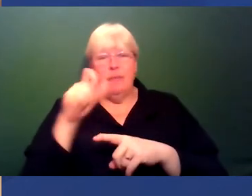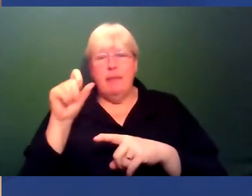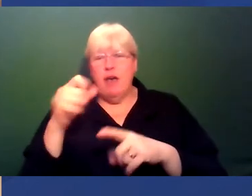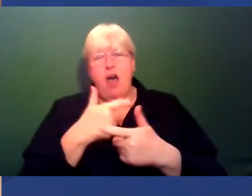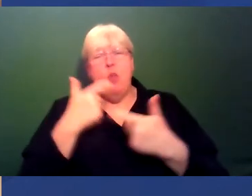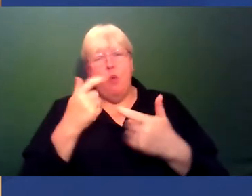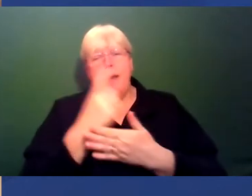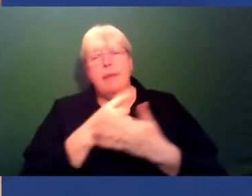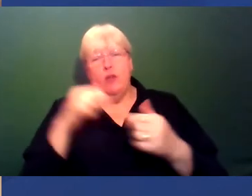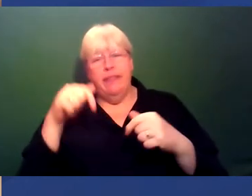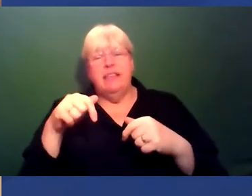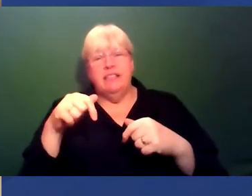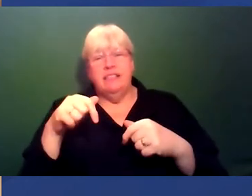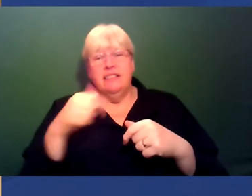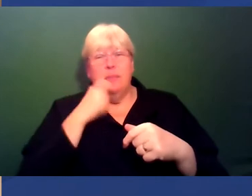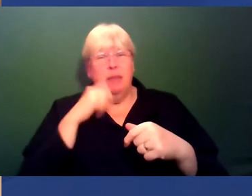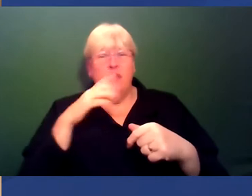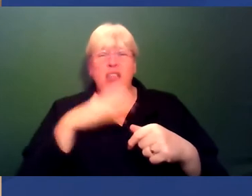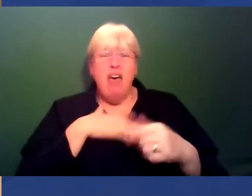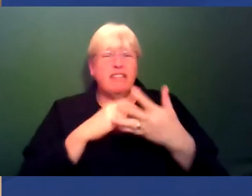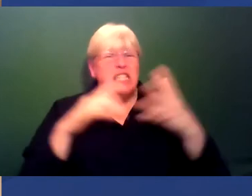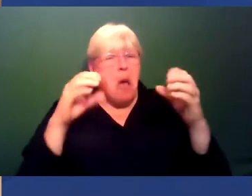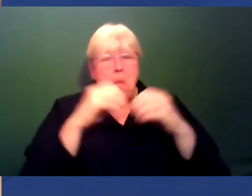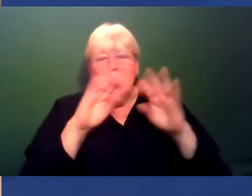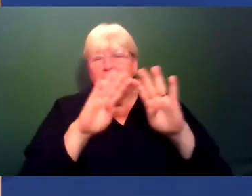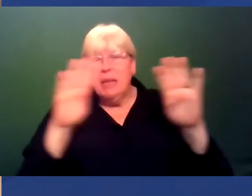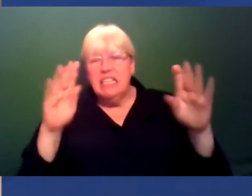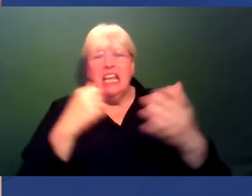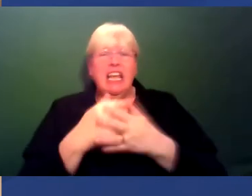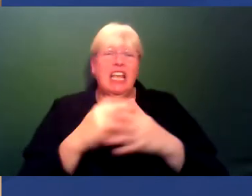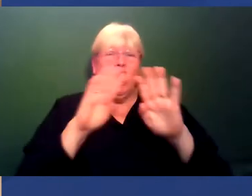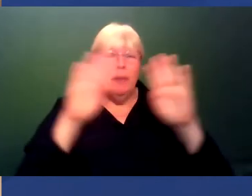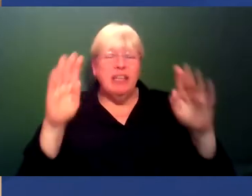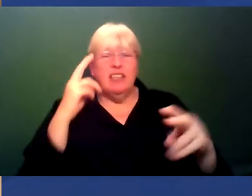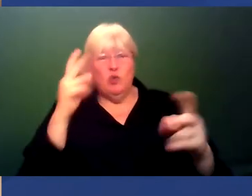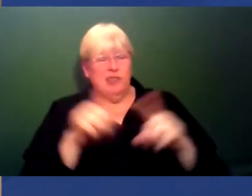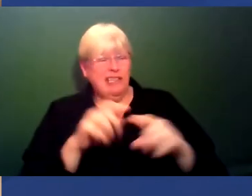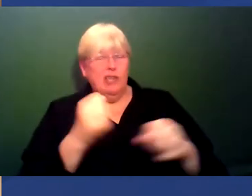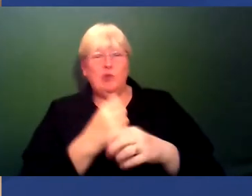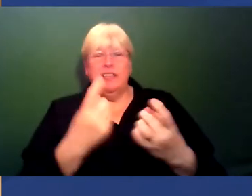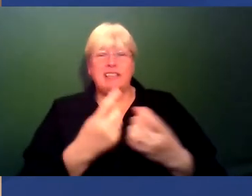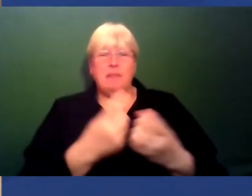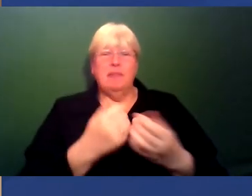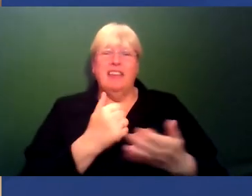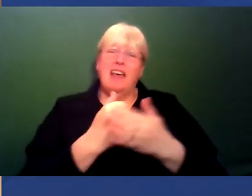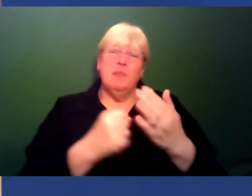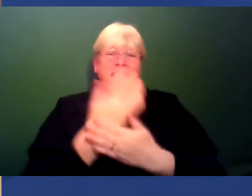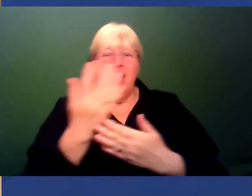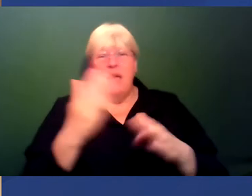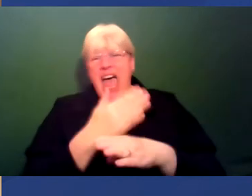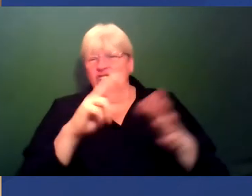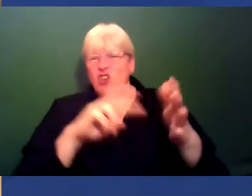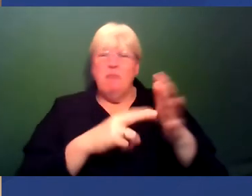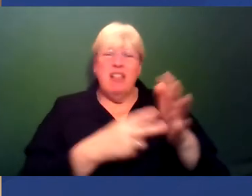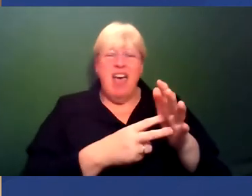you know, people love committees and subcommittees and sub-subcommittees because it makes it look like they're doing something and it helps them develop action plans that get